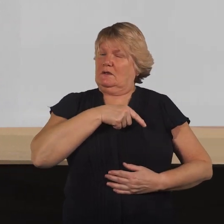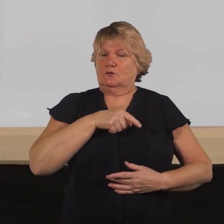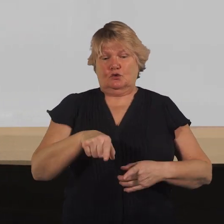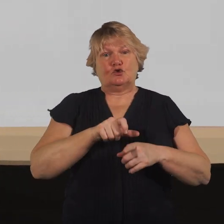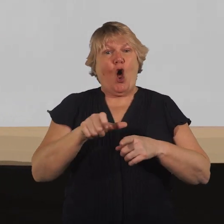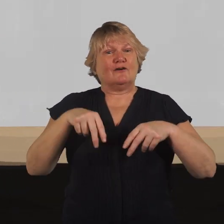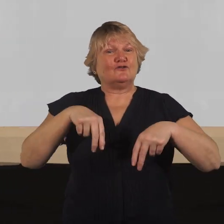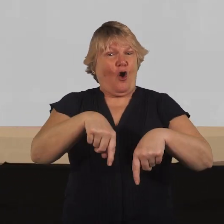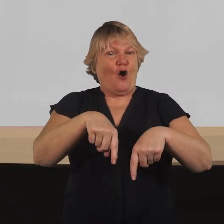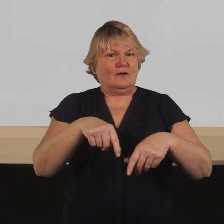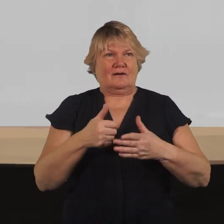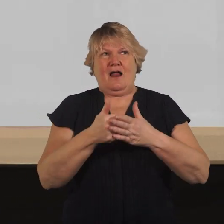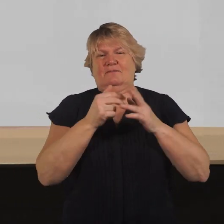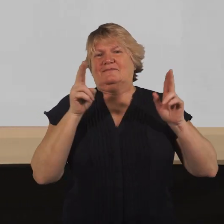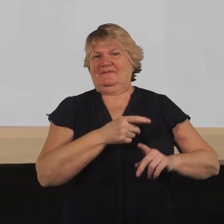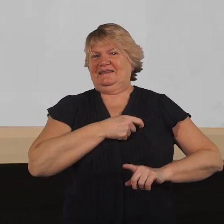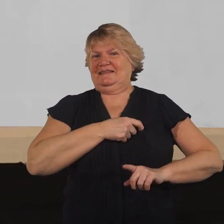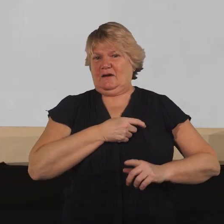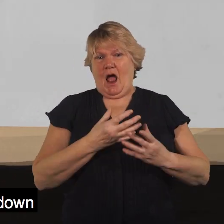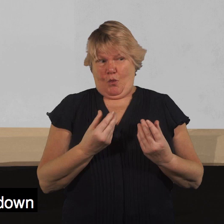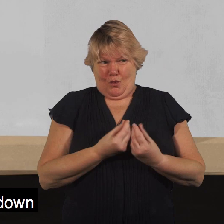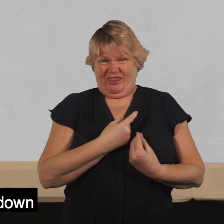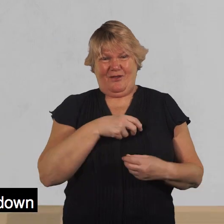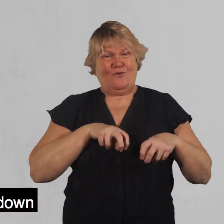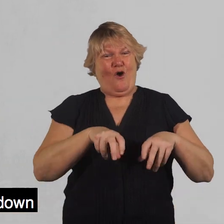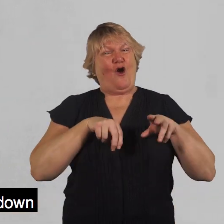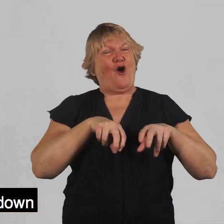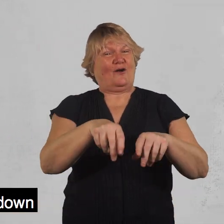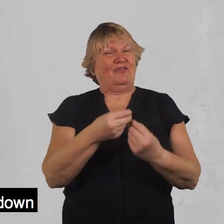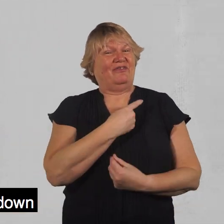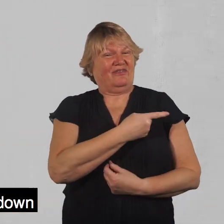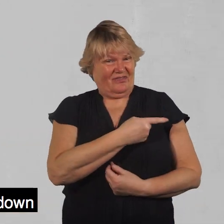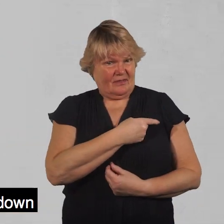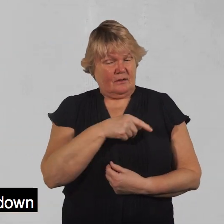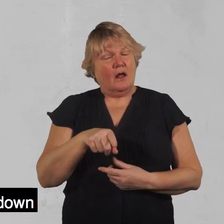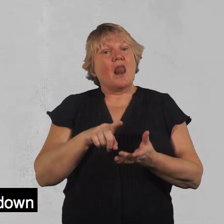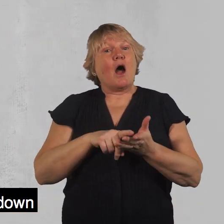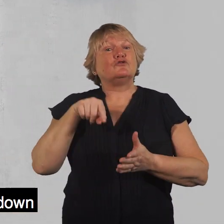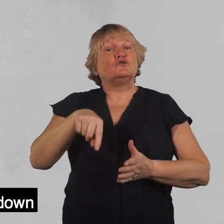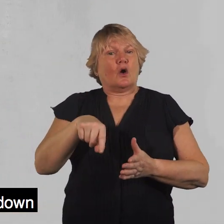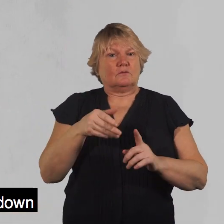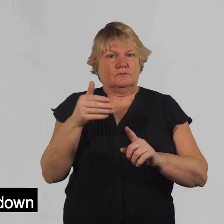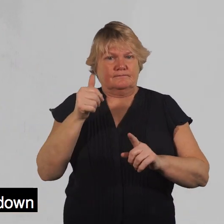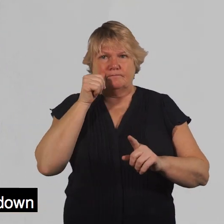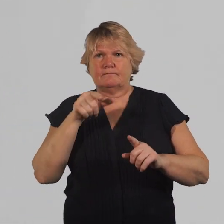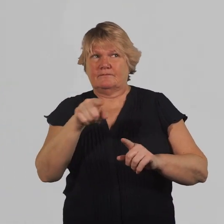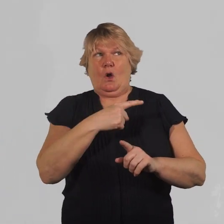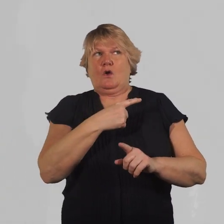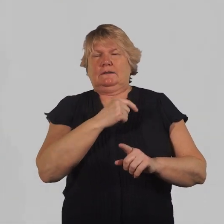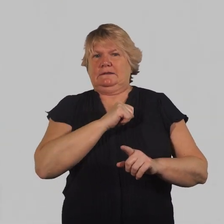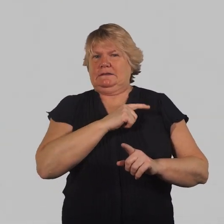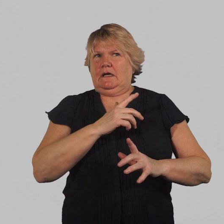reducing anxiety by walking by his owner's side. Here, this Labrador recognises the tell-tale signs of a meltdown